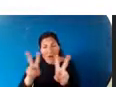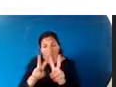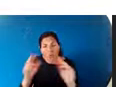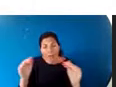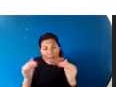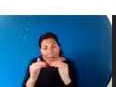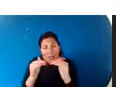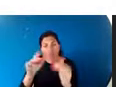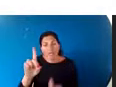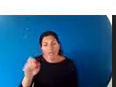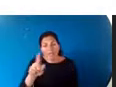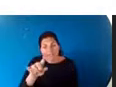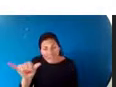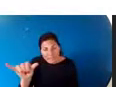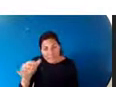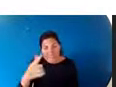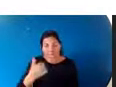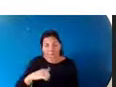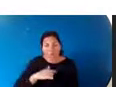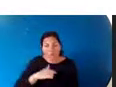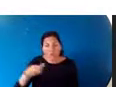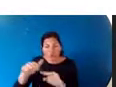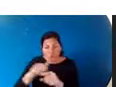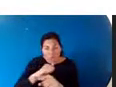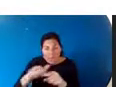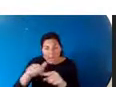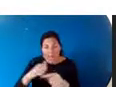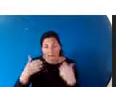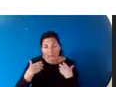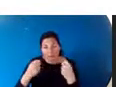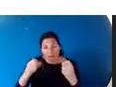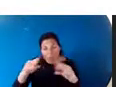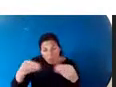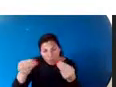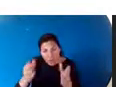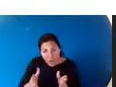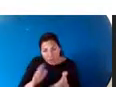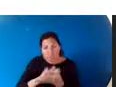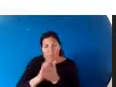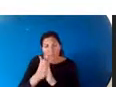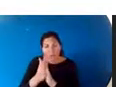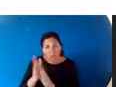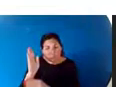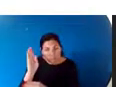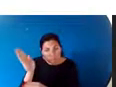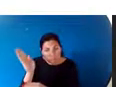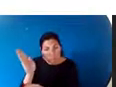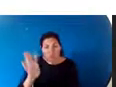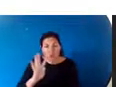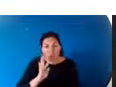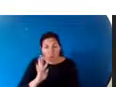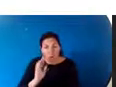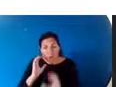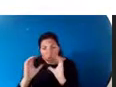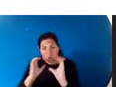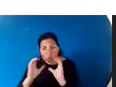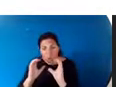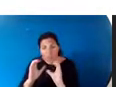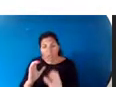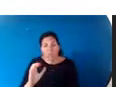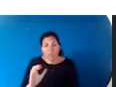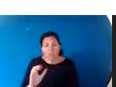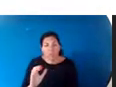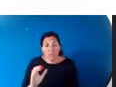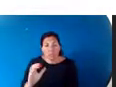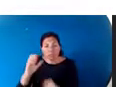dignity, and where we train health providers to be the spokespersons for health and to be the people who say that to create a full